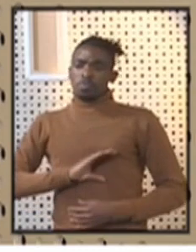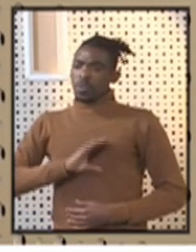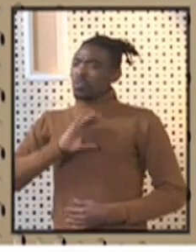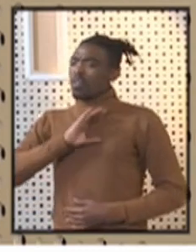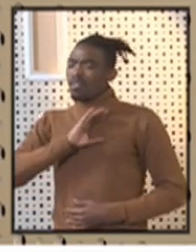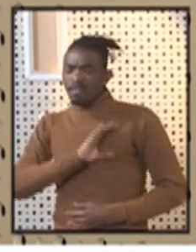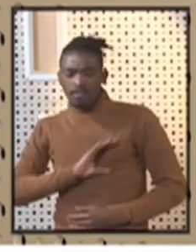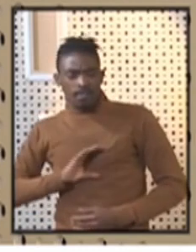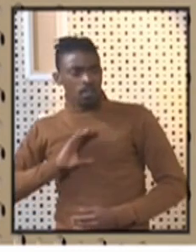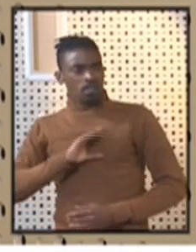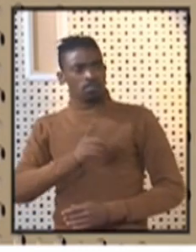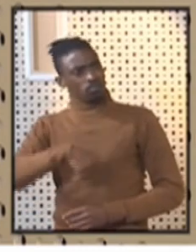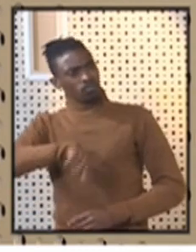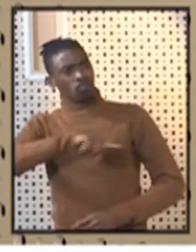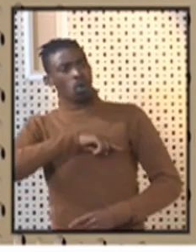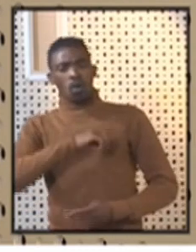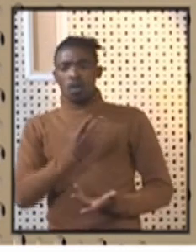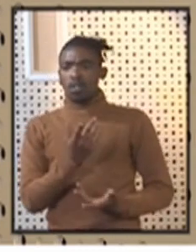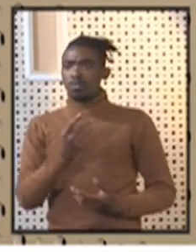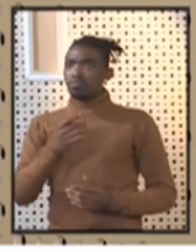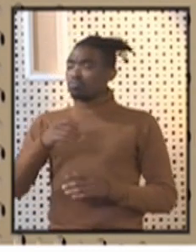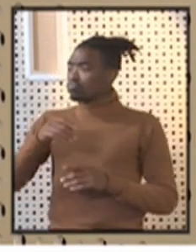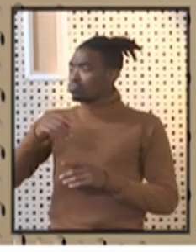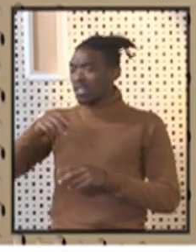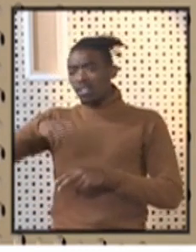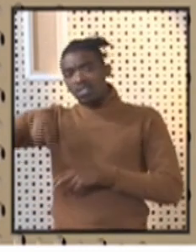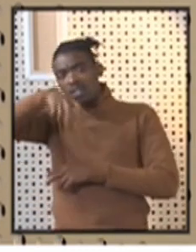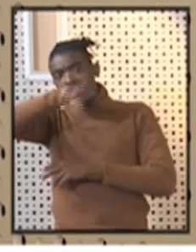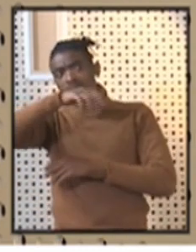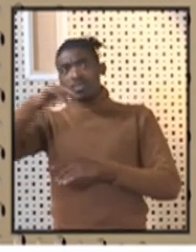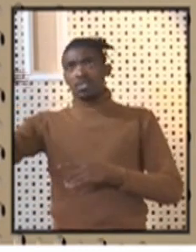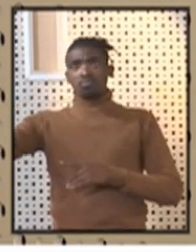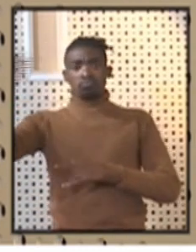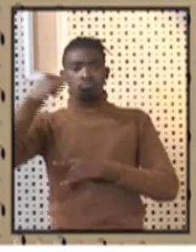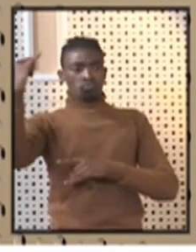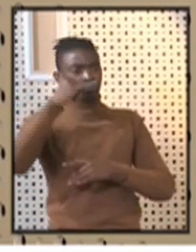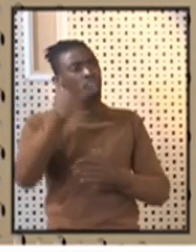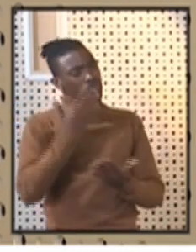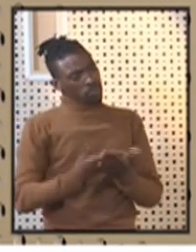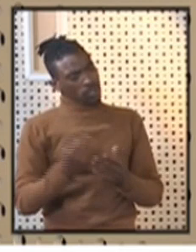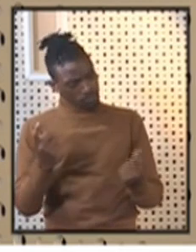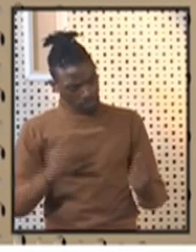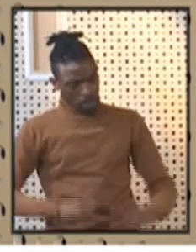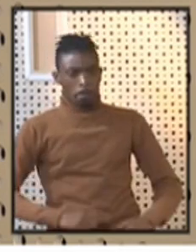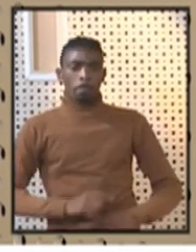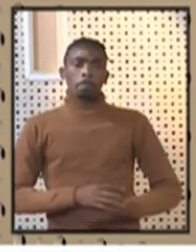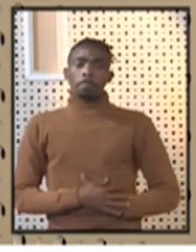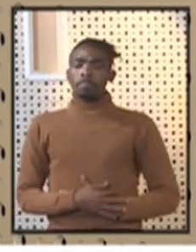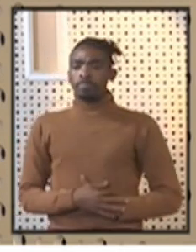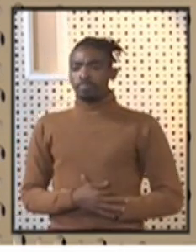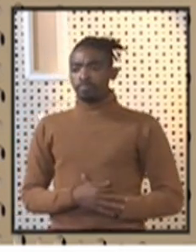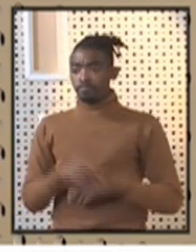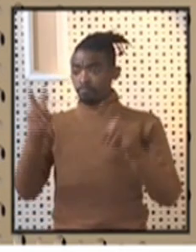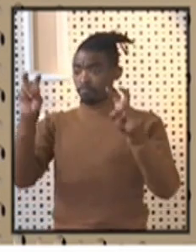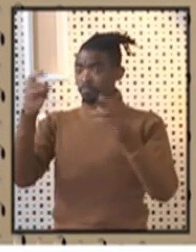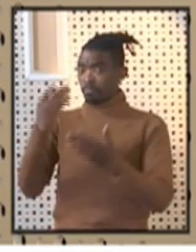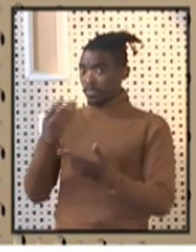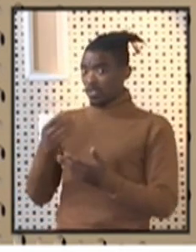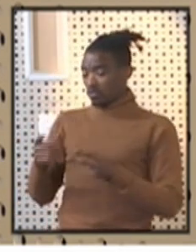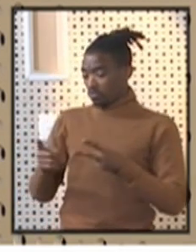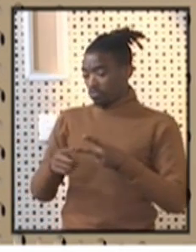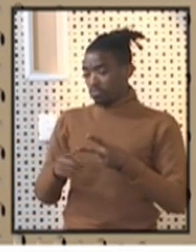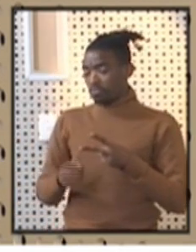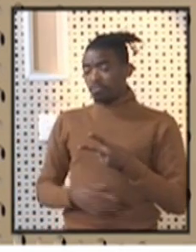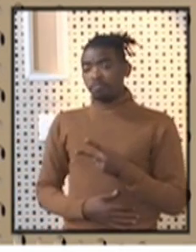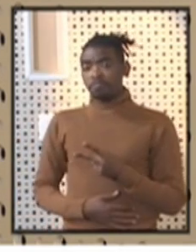allow the tourists to come to South Africa and not put us in a high risk. The other issue that I spoke about earlier on was